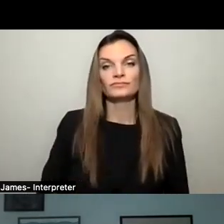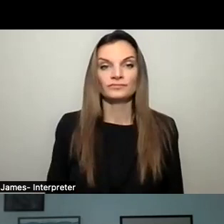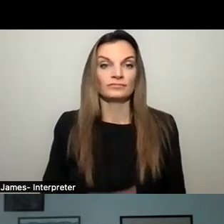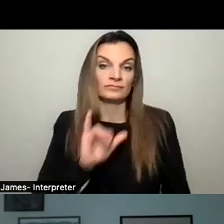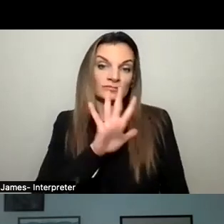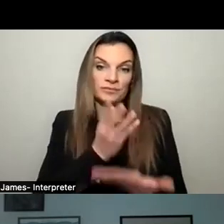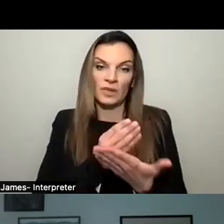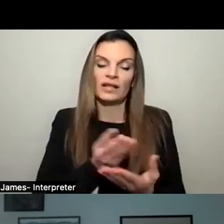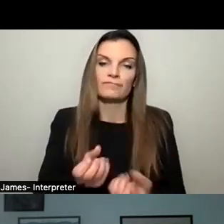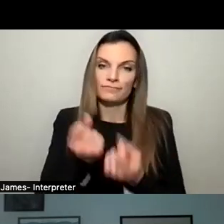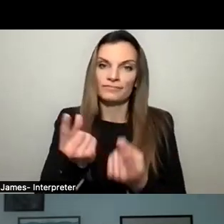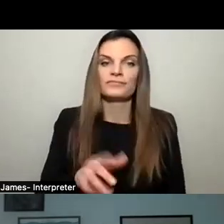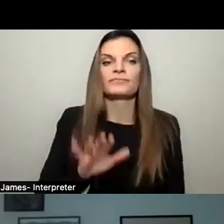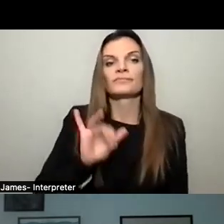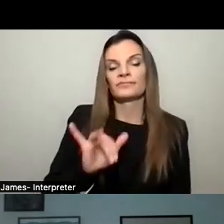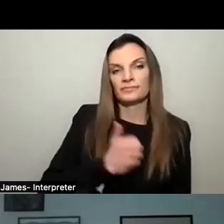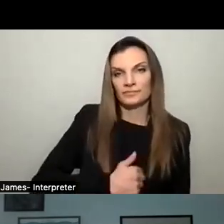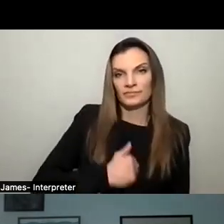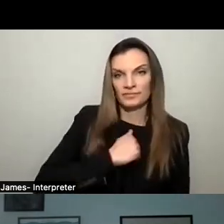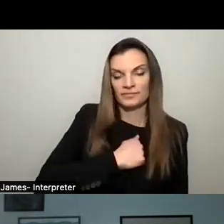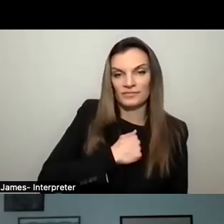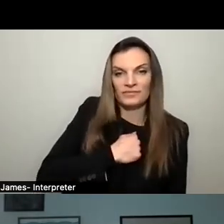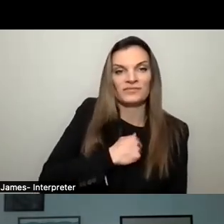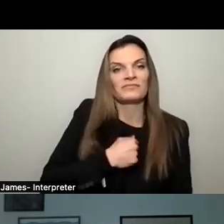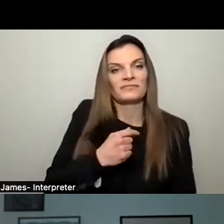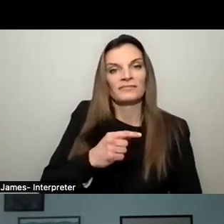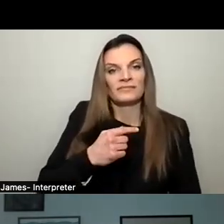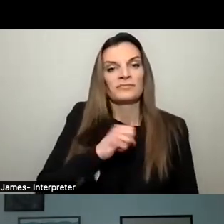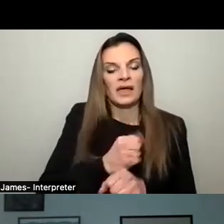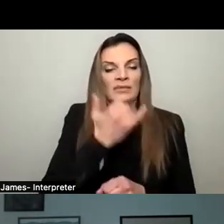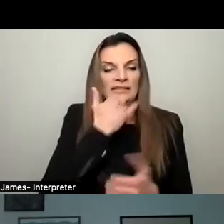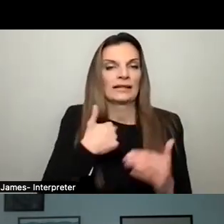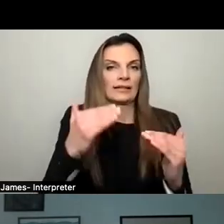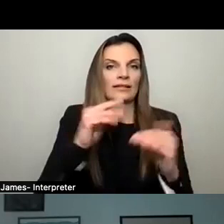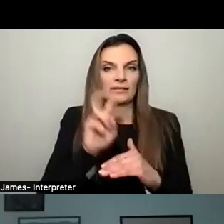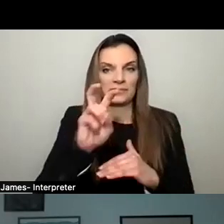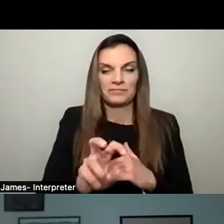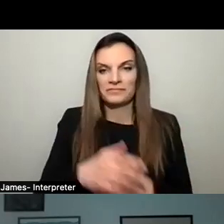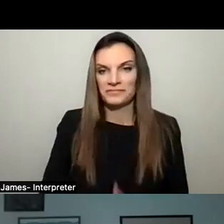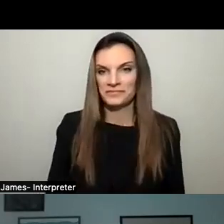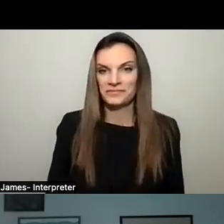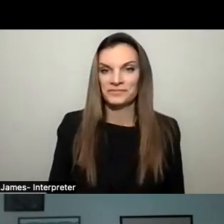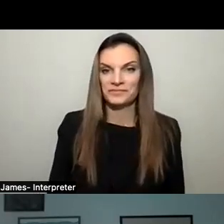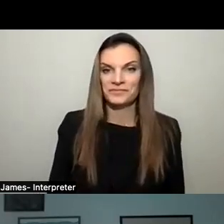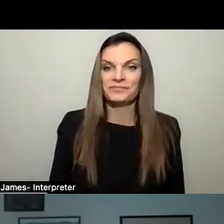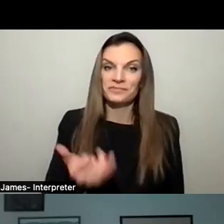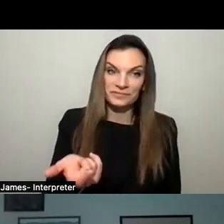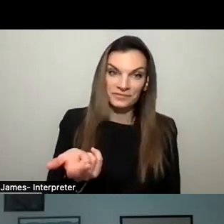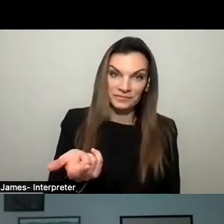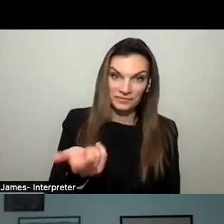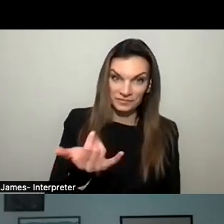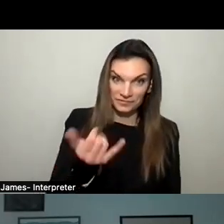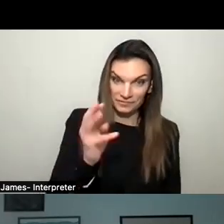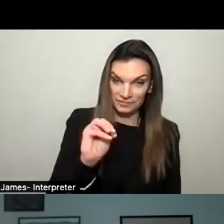Thank you. And again, apologies for messing up the order there. No worries. Now, Martin, do you have any